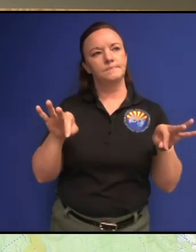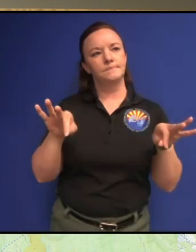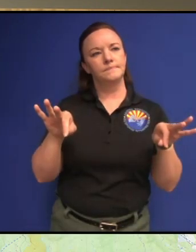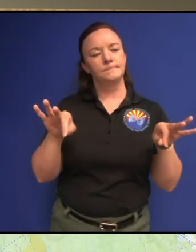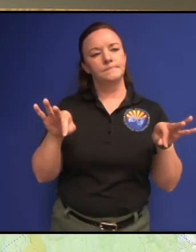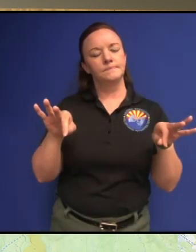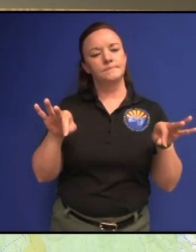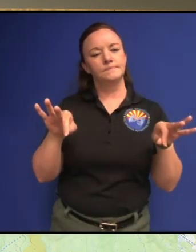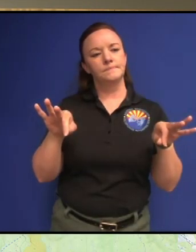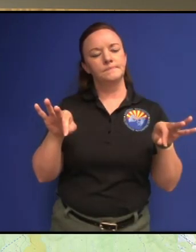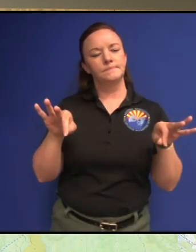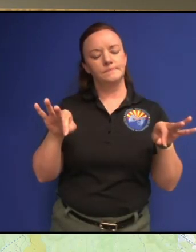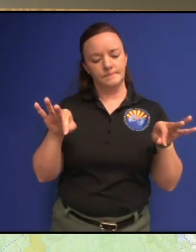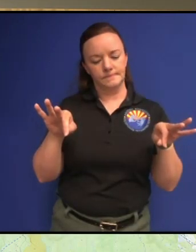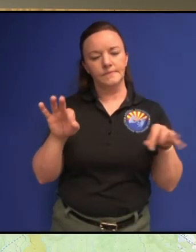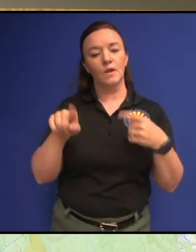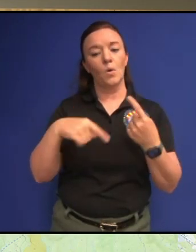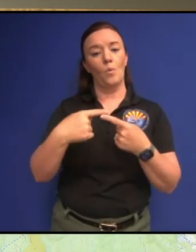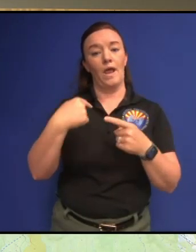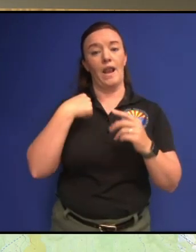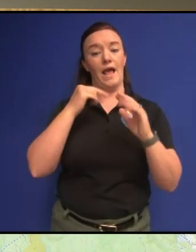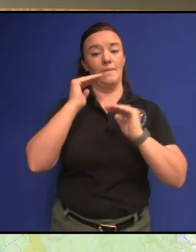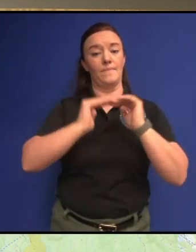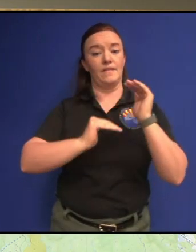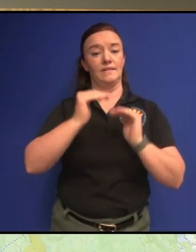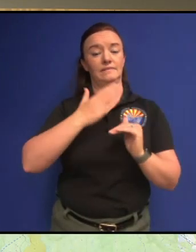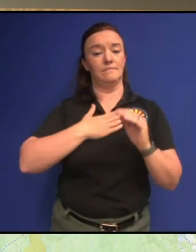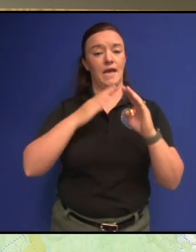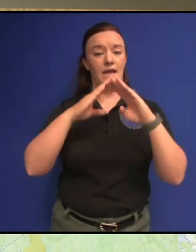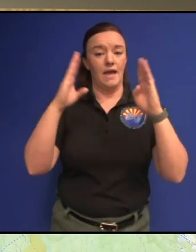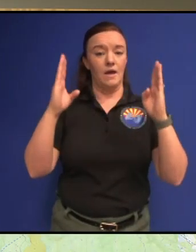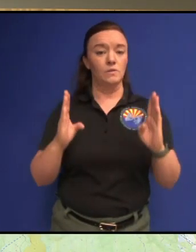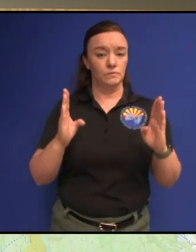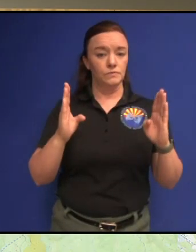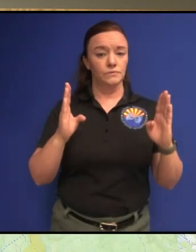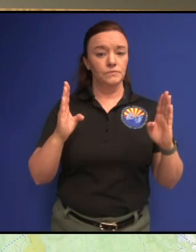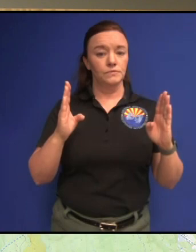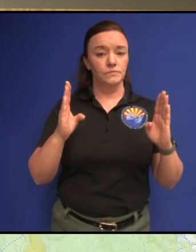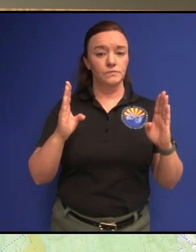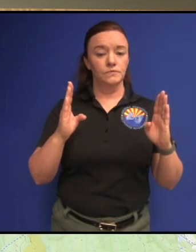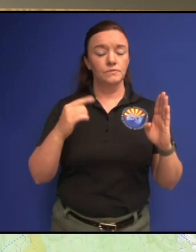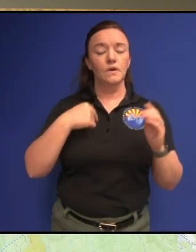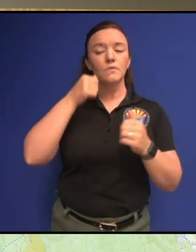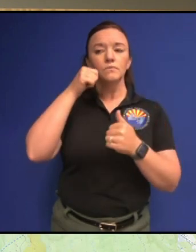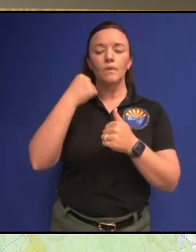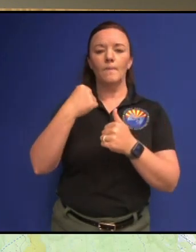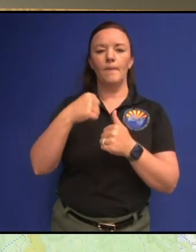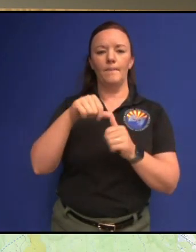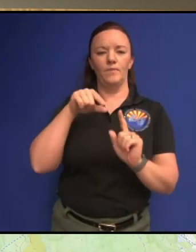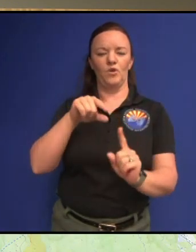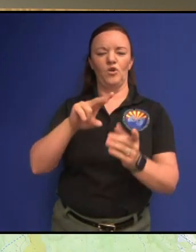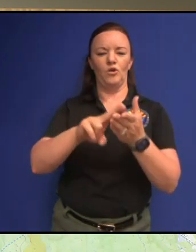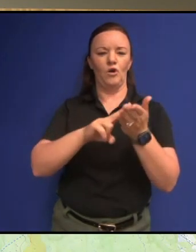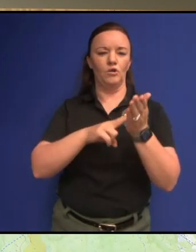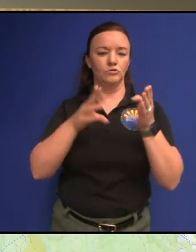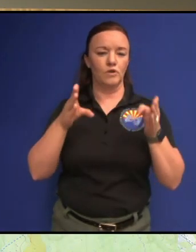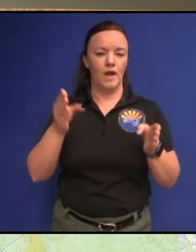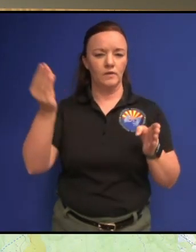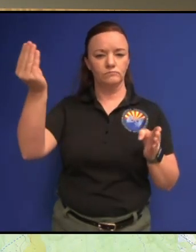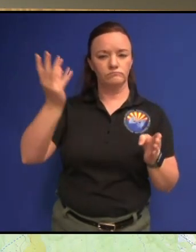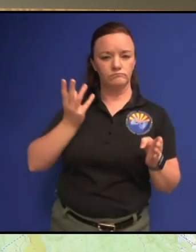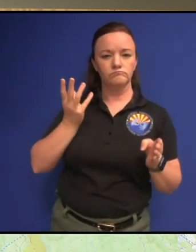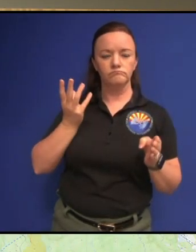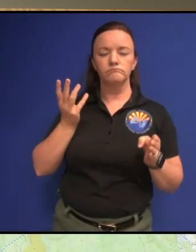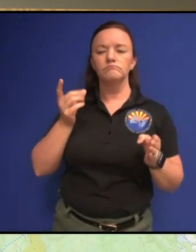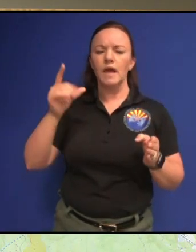when when when I built my house the I remember a contractor told me that was experienced contract